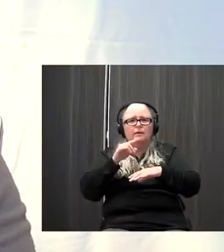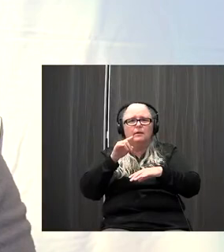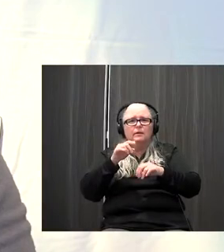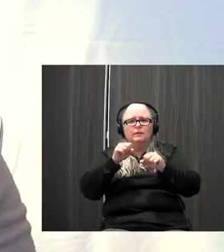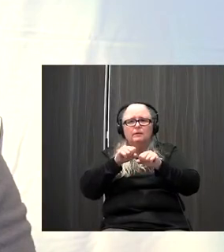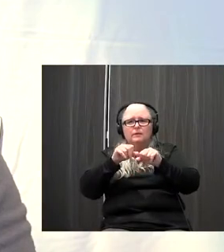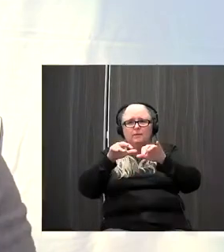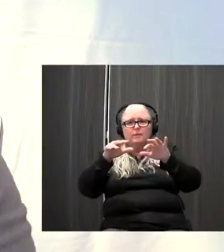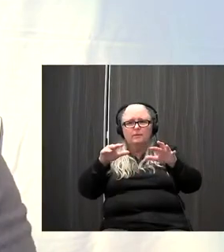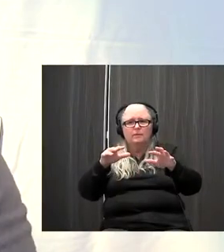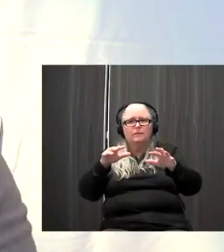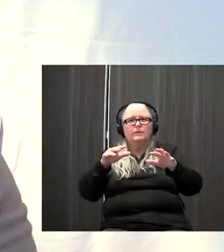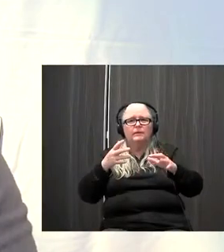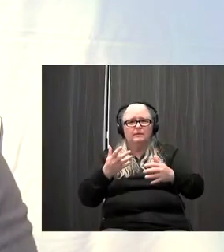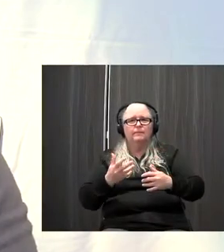balloon deflate.